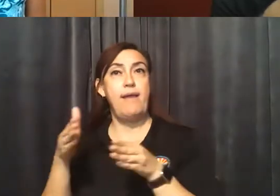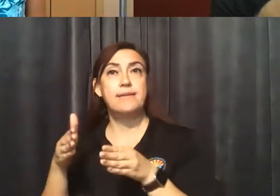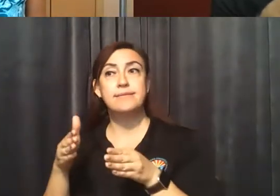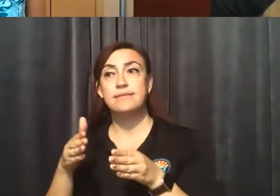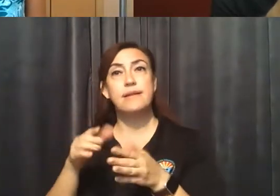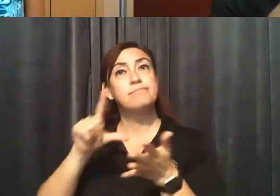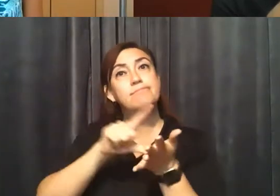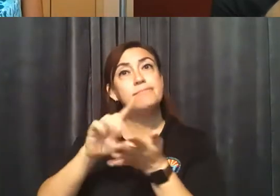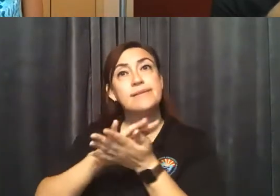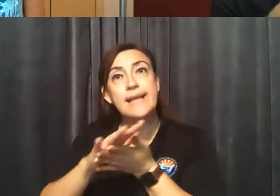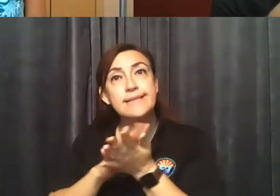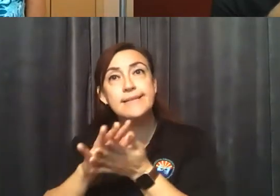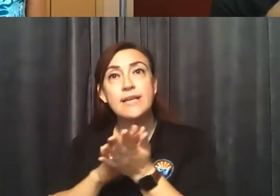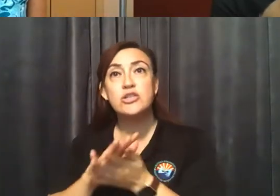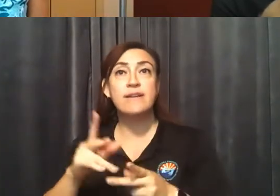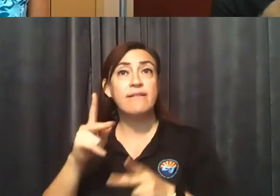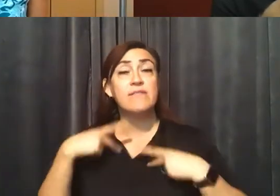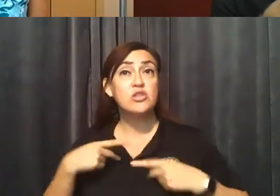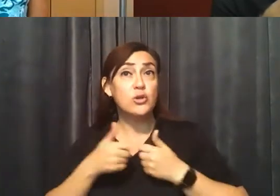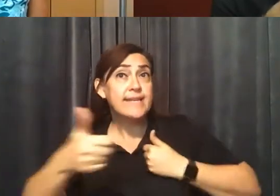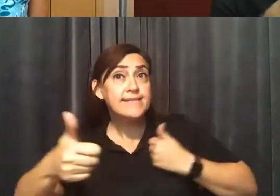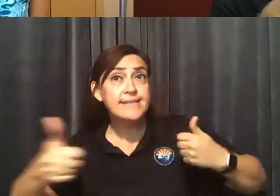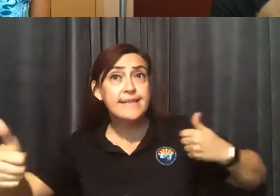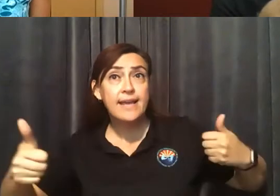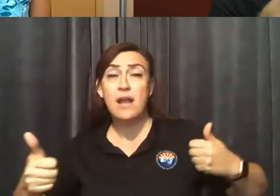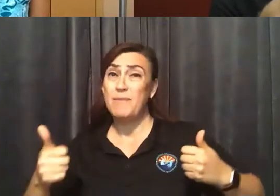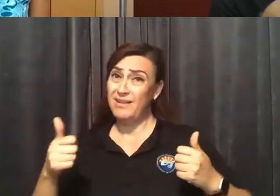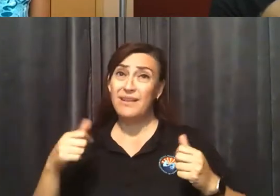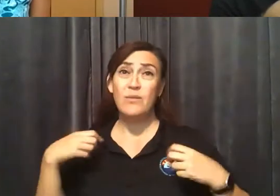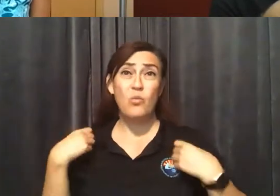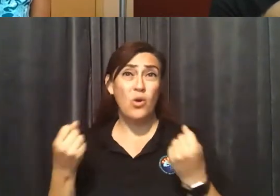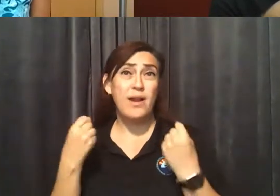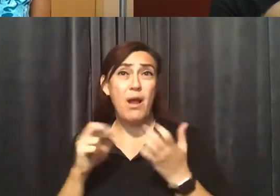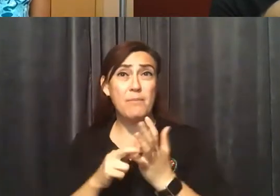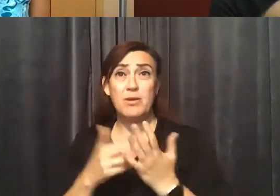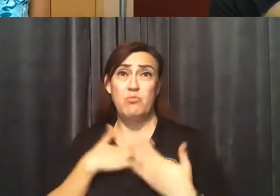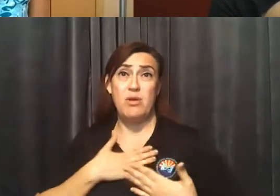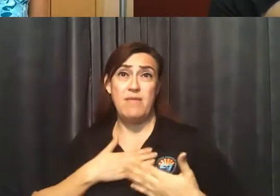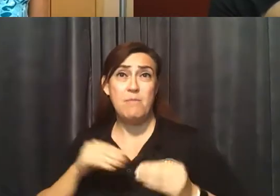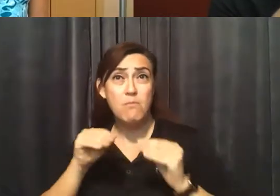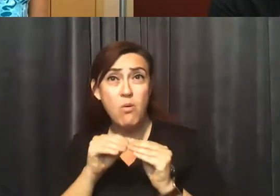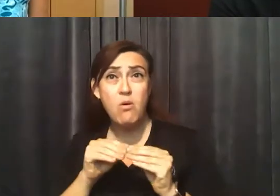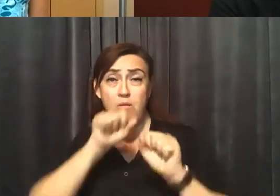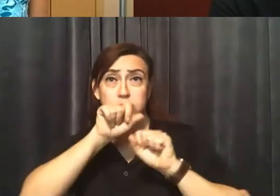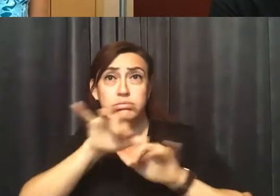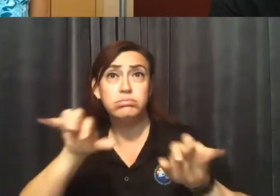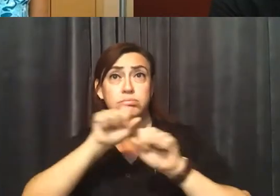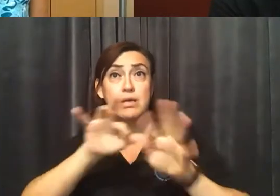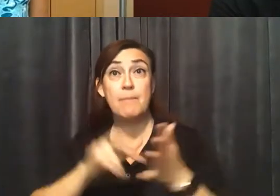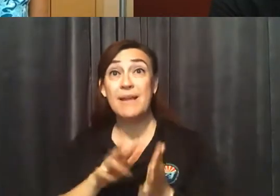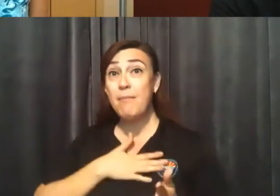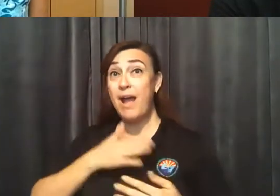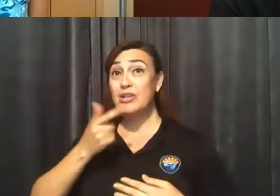ways when you're talking about, you know, in a gym, you're breathing harder, you're exerting yourself more, which could spread your germs farther.